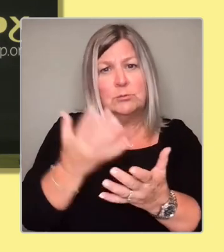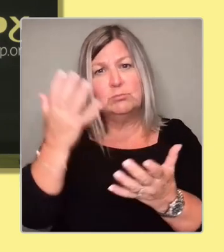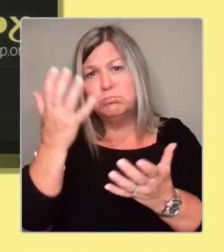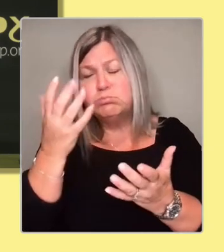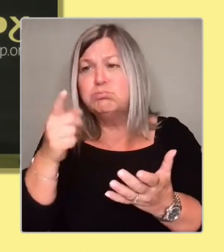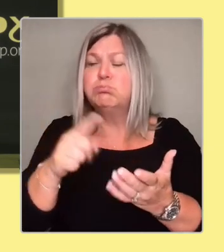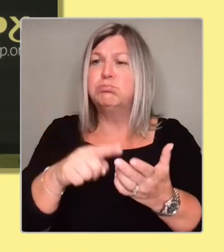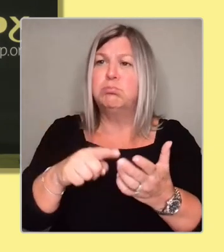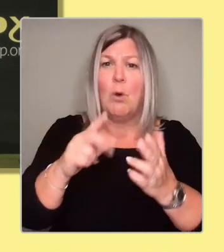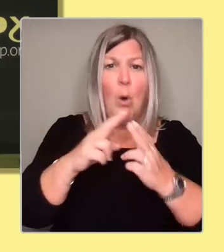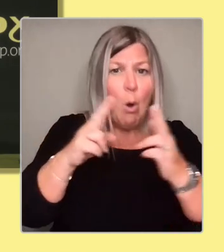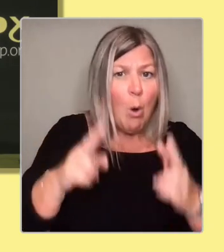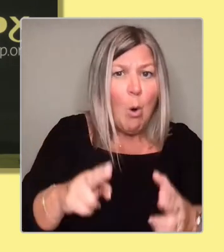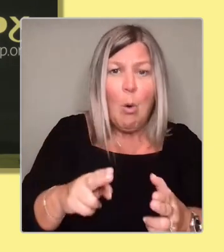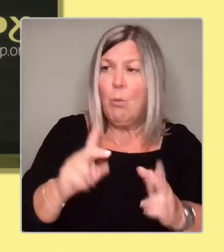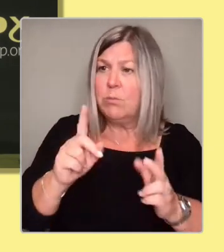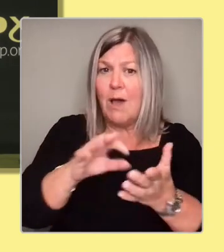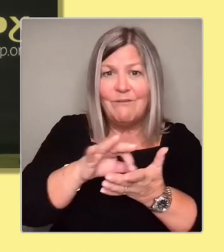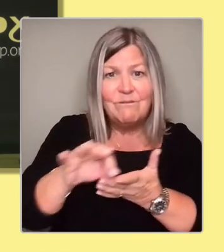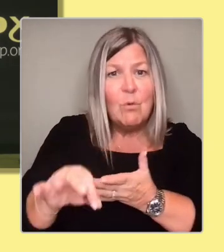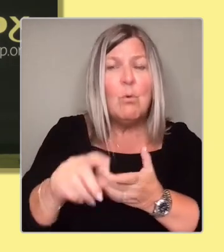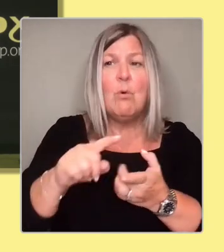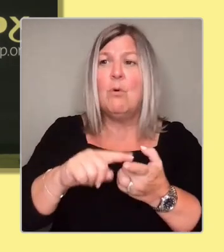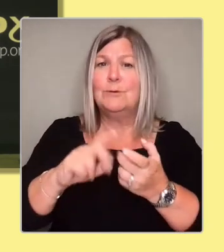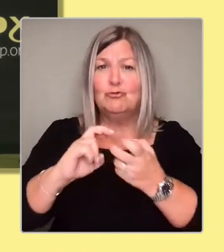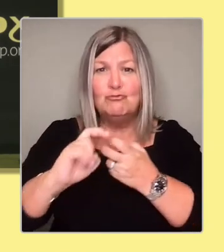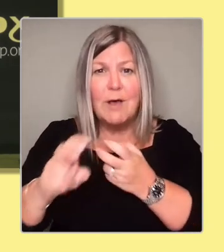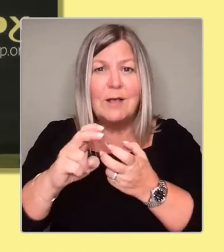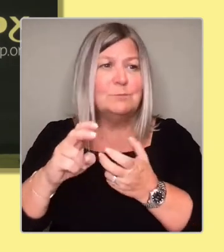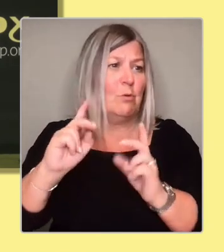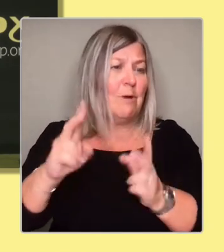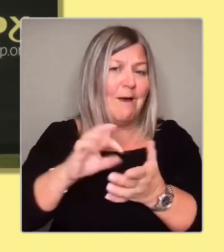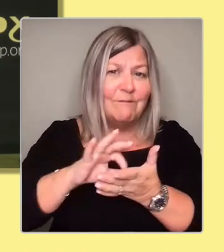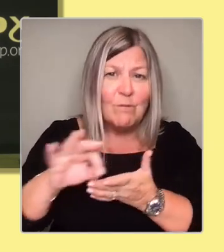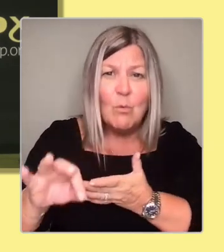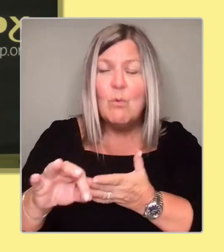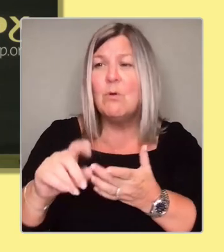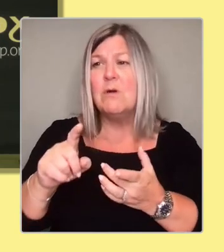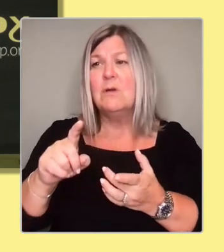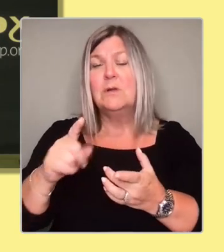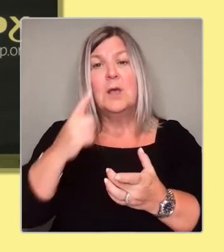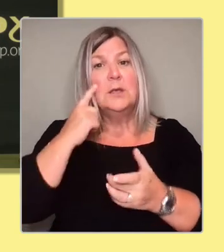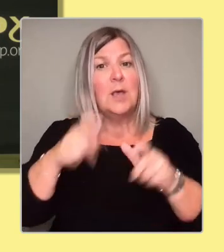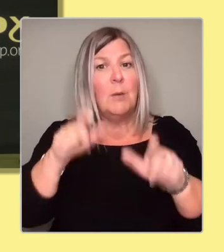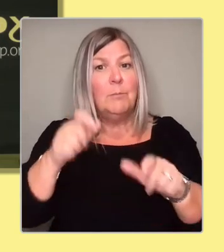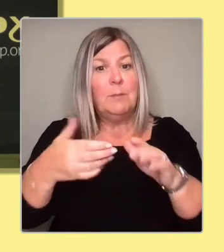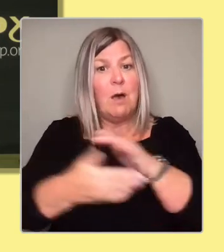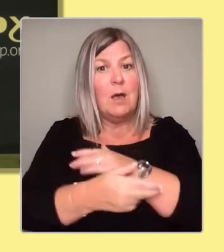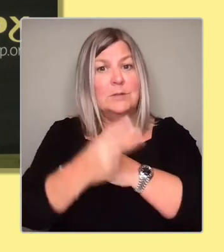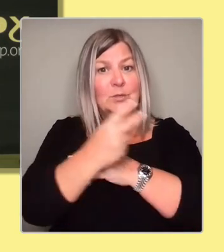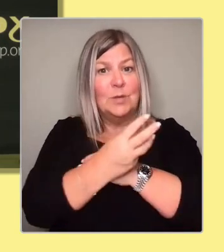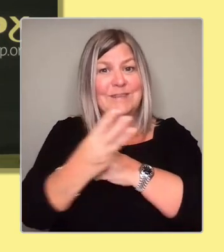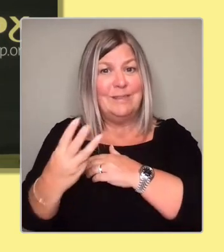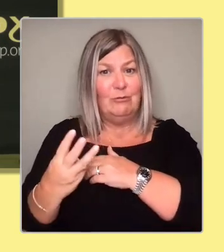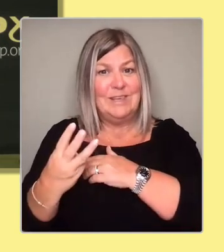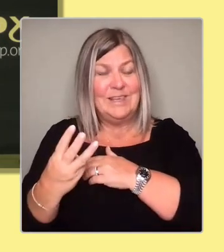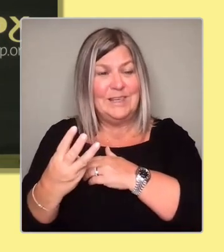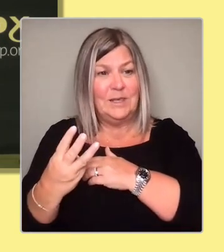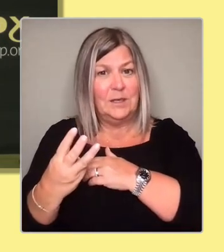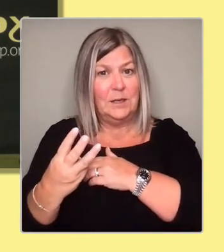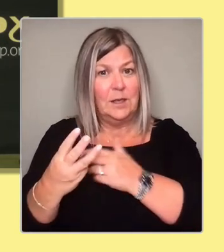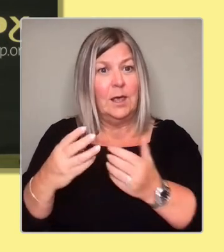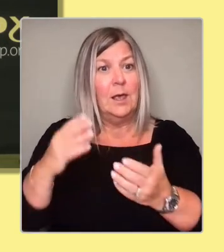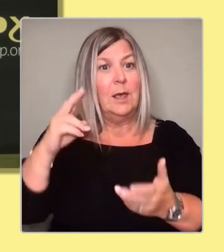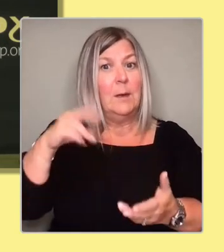the fact that it's an absolute outrage that young people under the age of 23 get paid less than those above. So when it comes to meeting